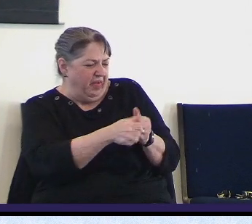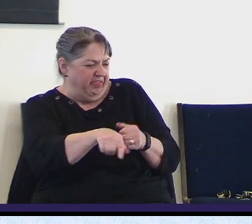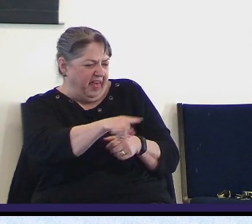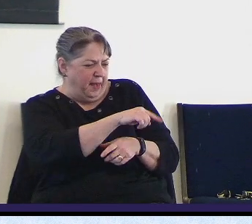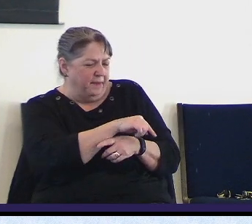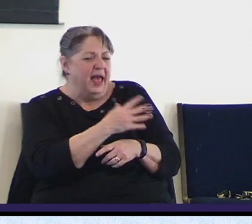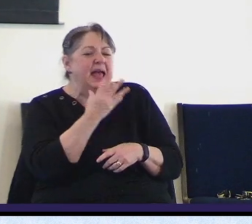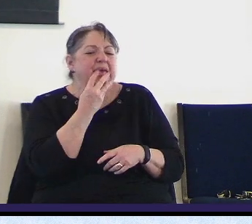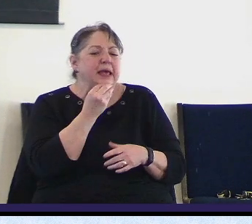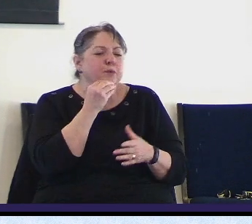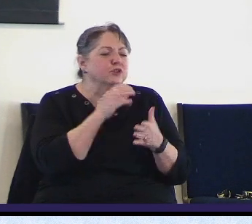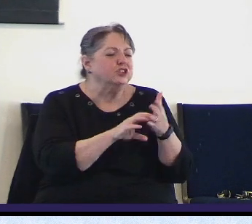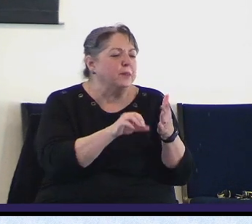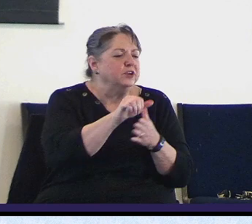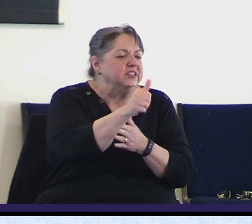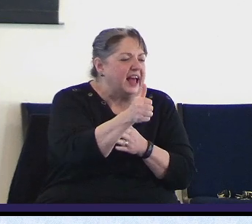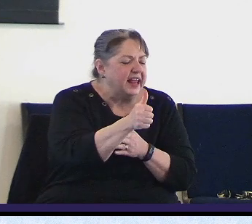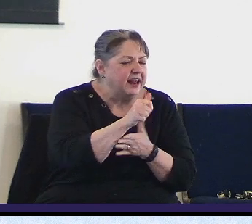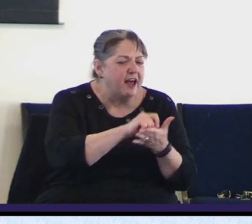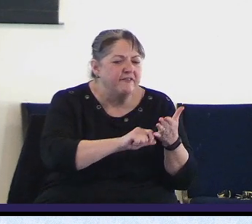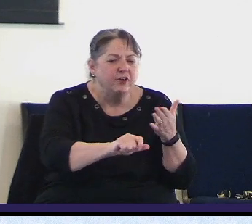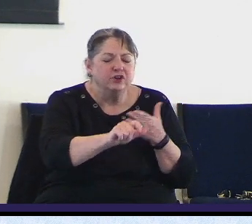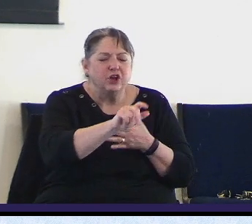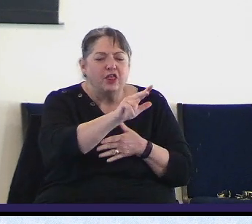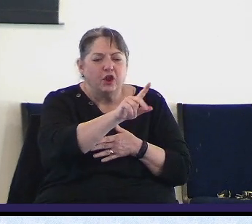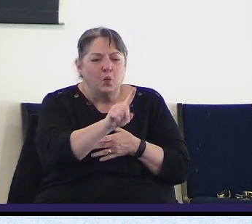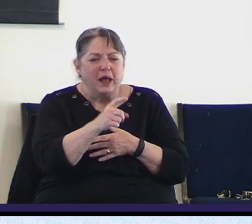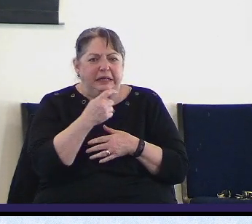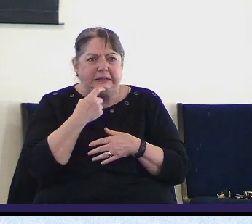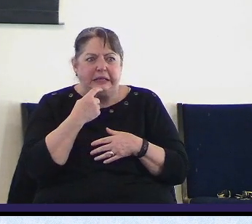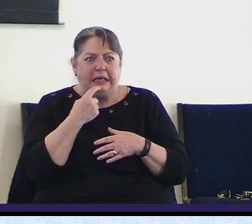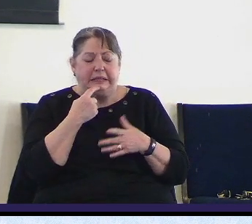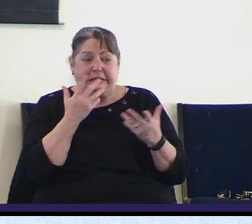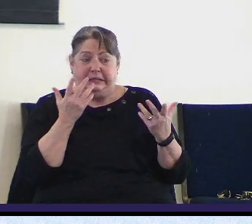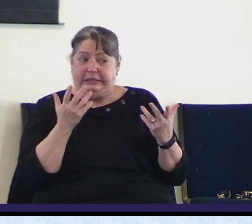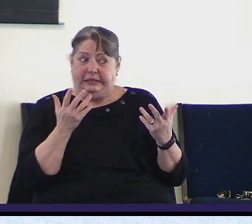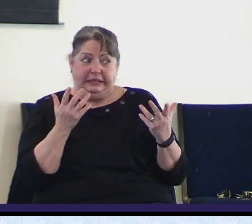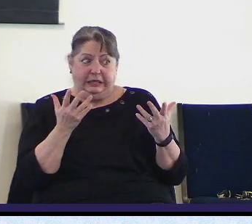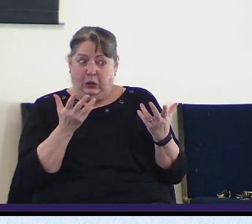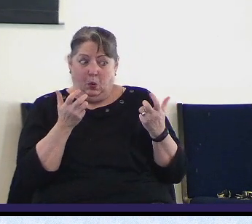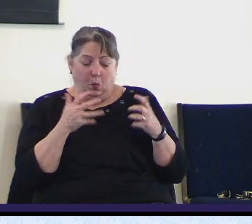31 says it is a fearful thing to fall into the hands of the living God